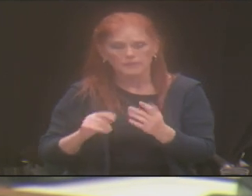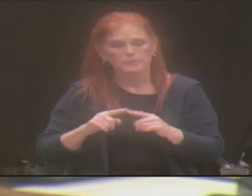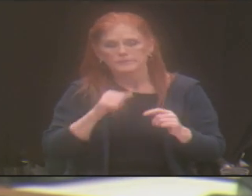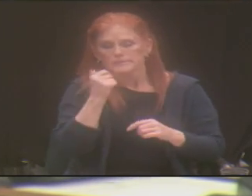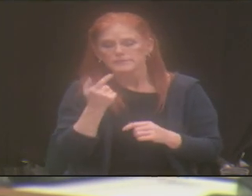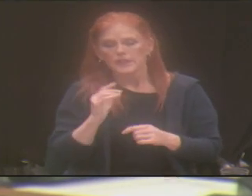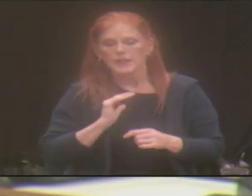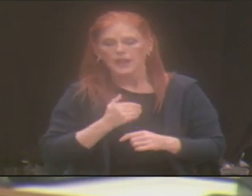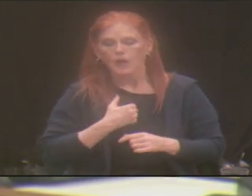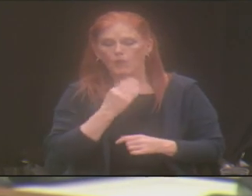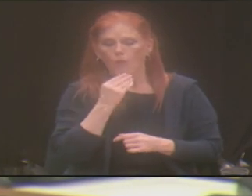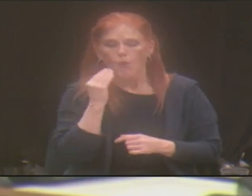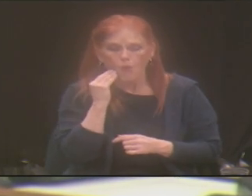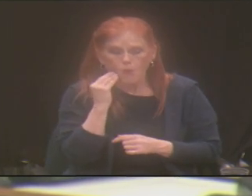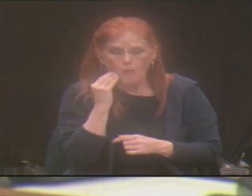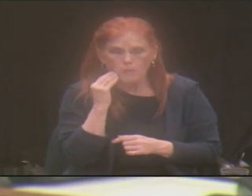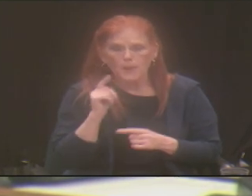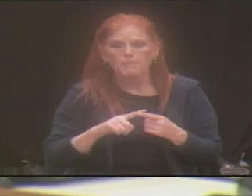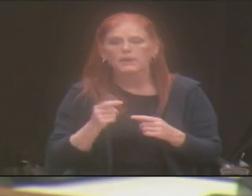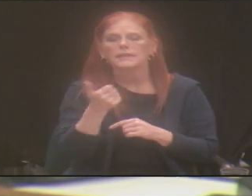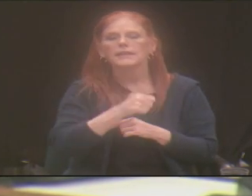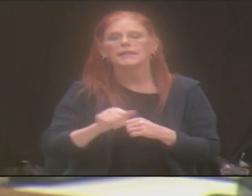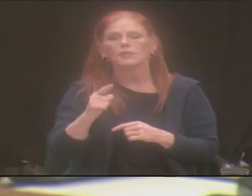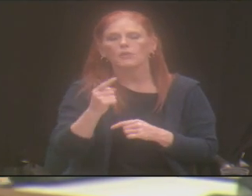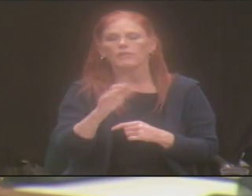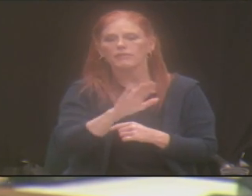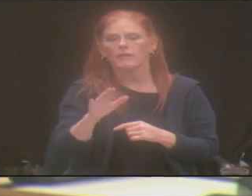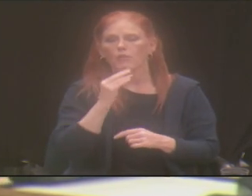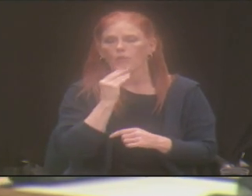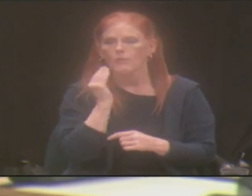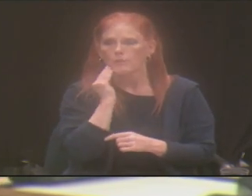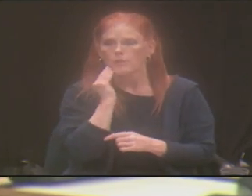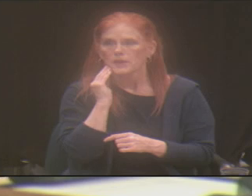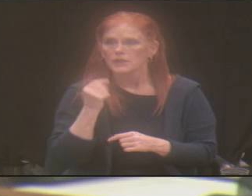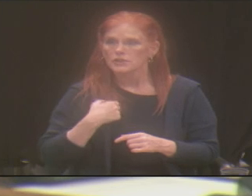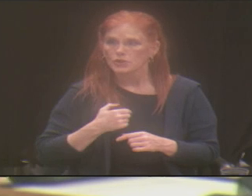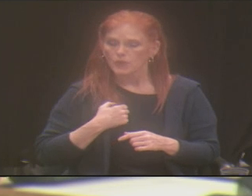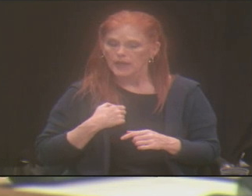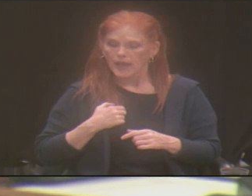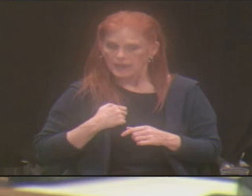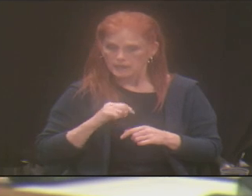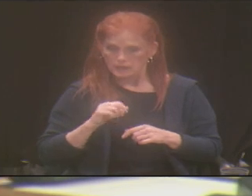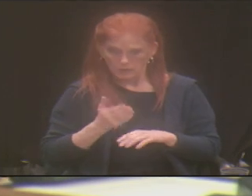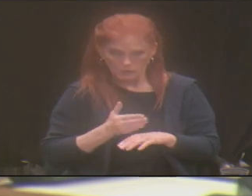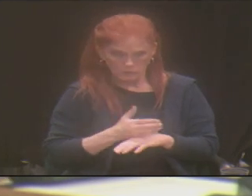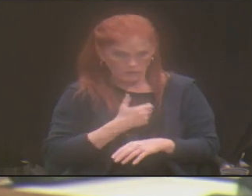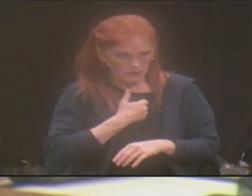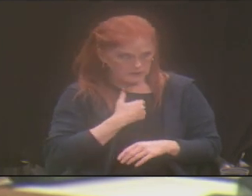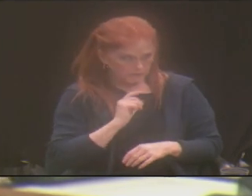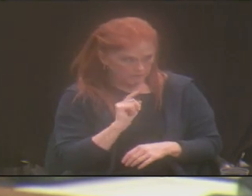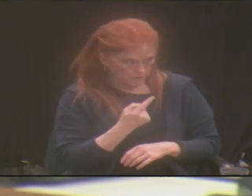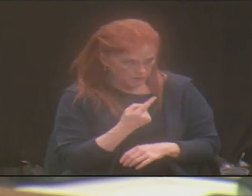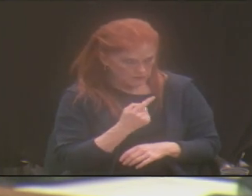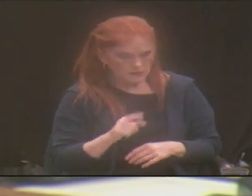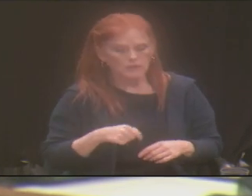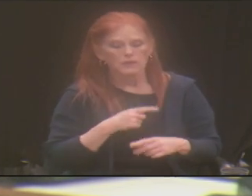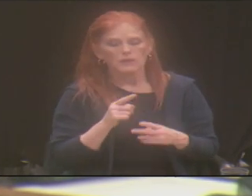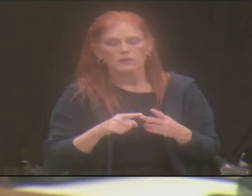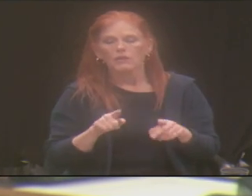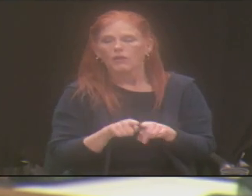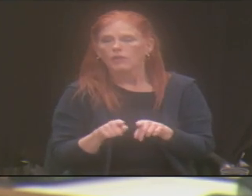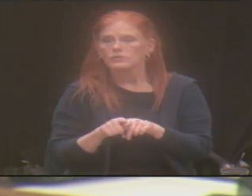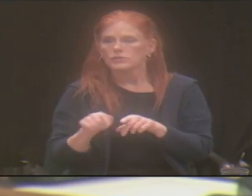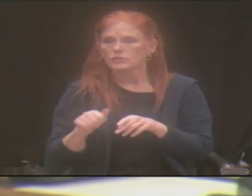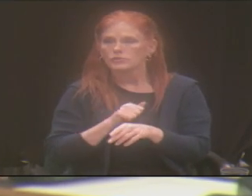but within anyone's house. And so we had to lay that groundwork and then also training. A lot of